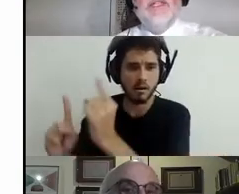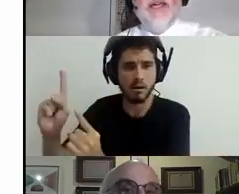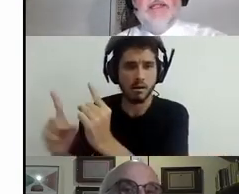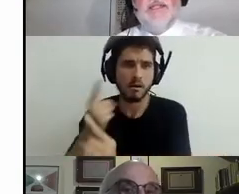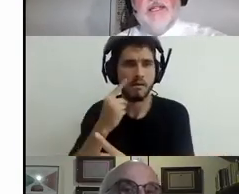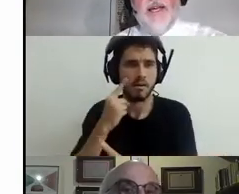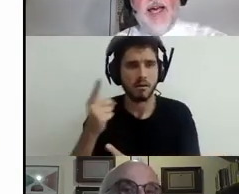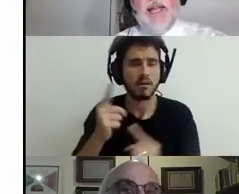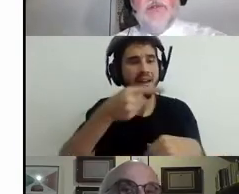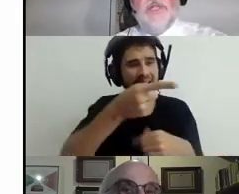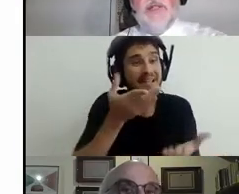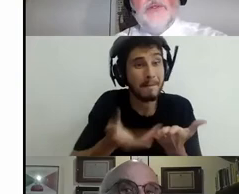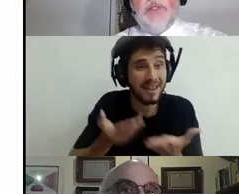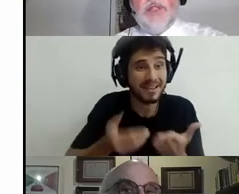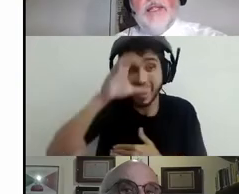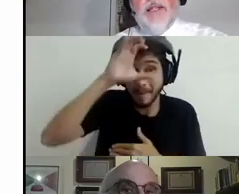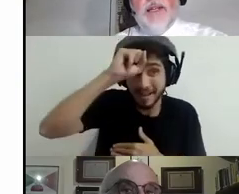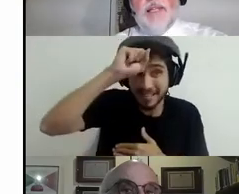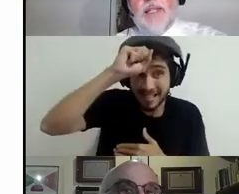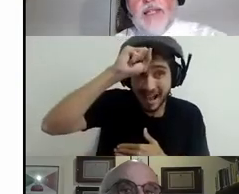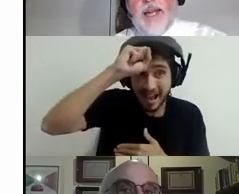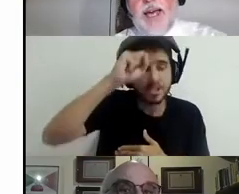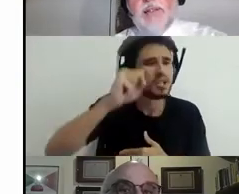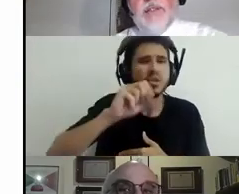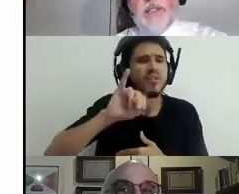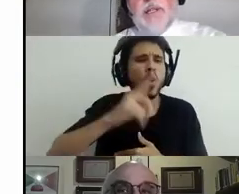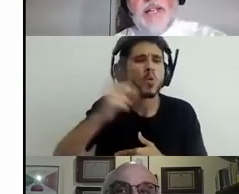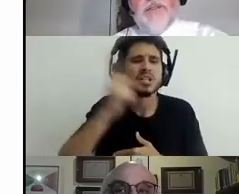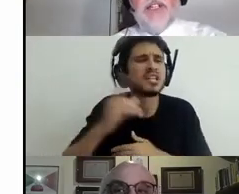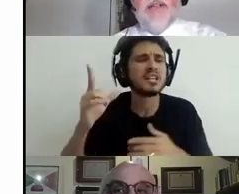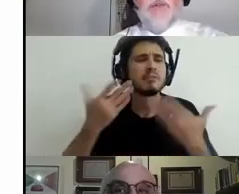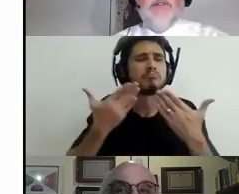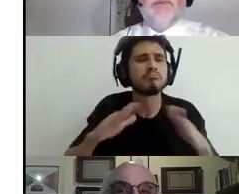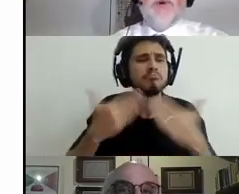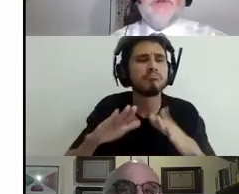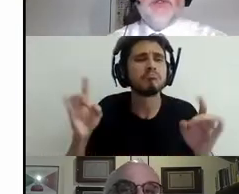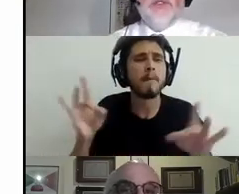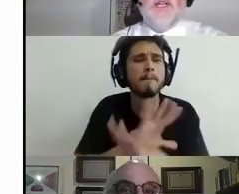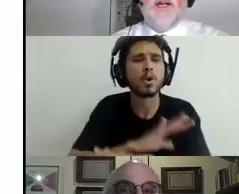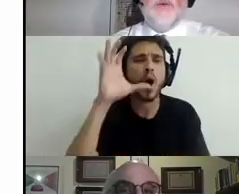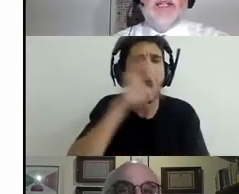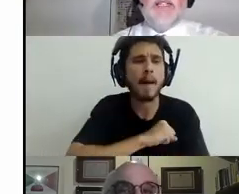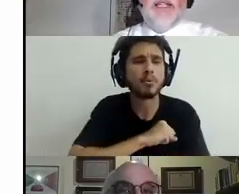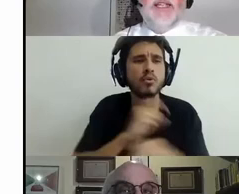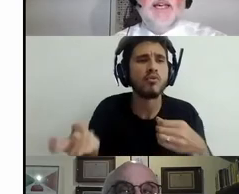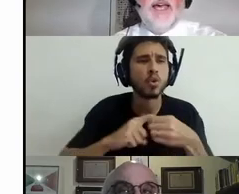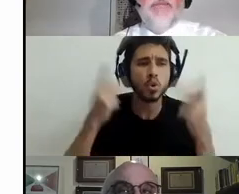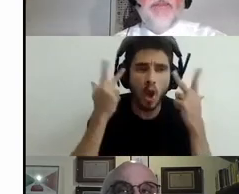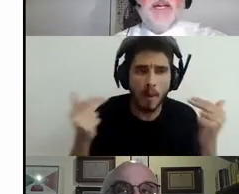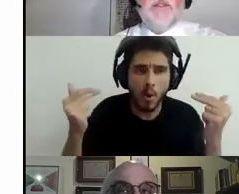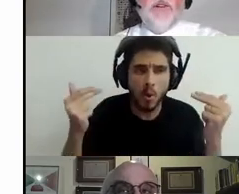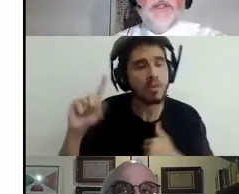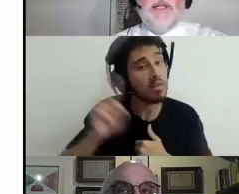not remediated, and continues in the adult lifetime of workers, what is the